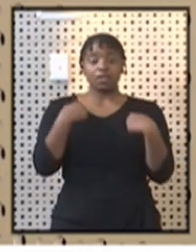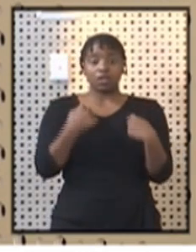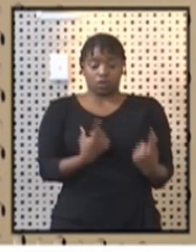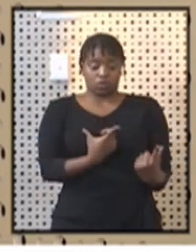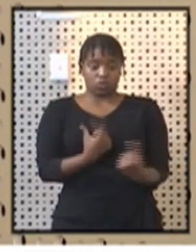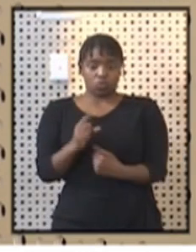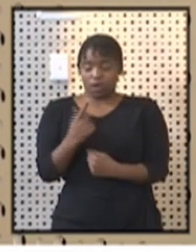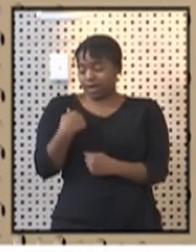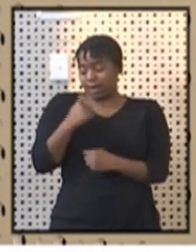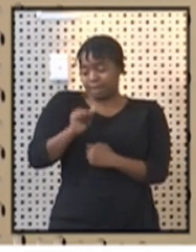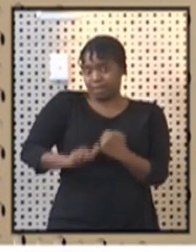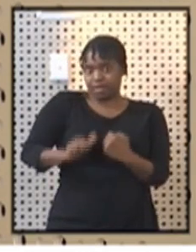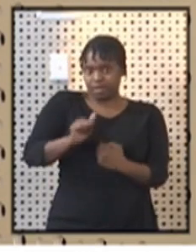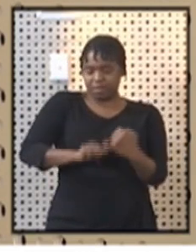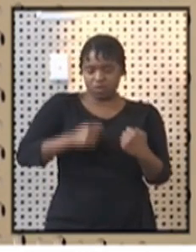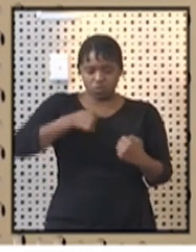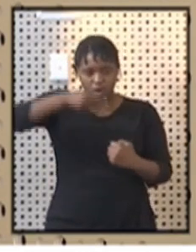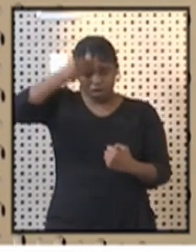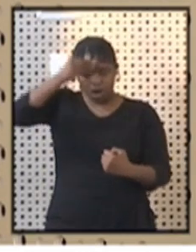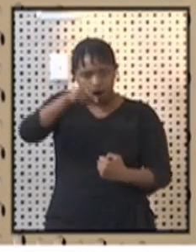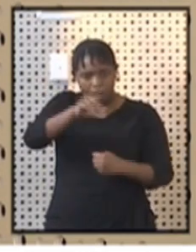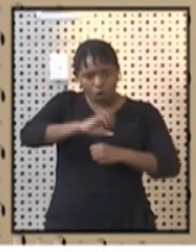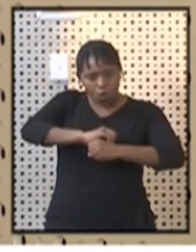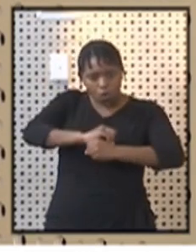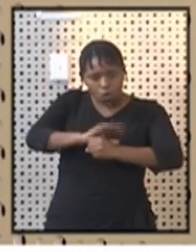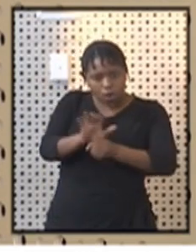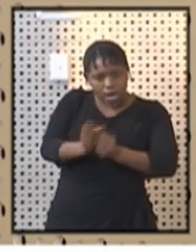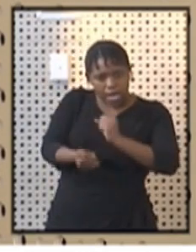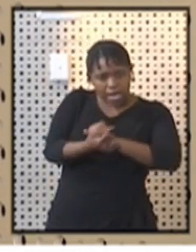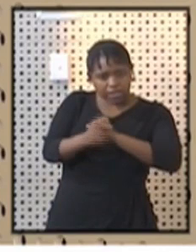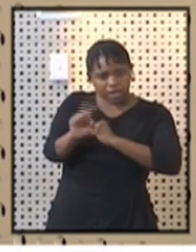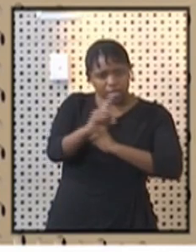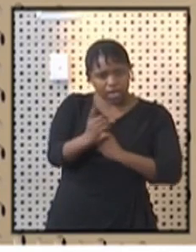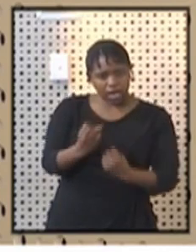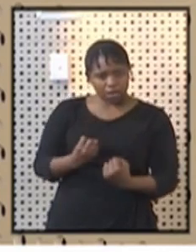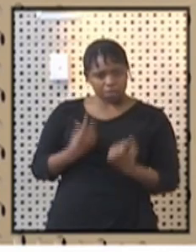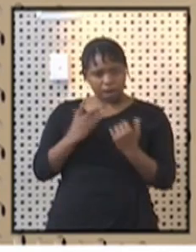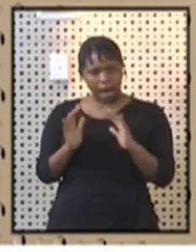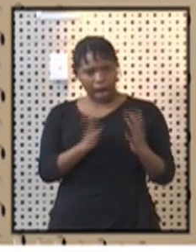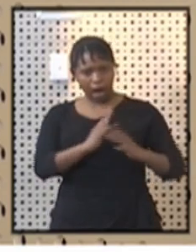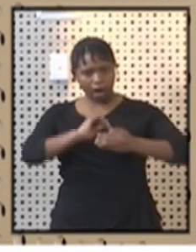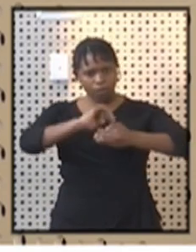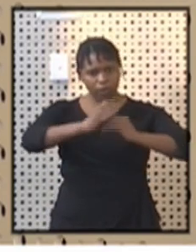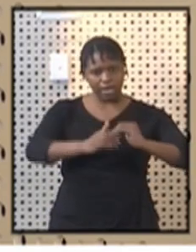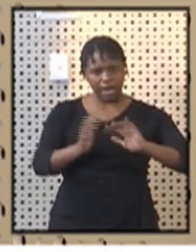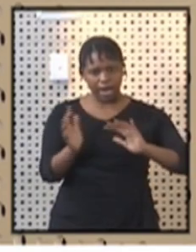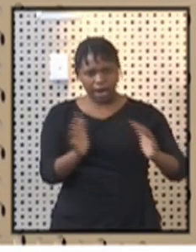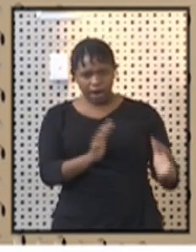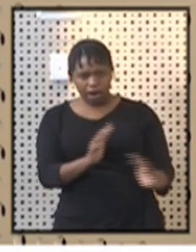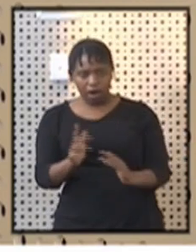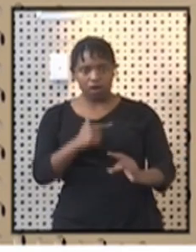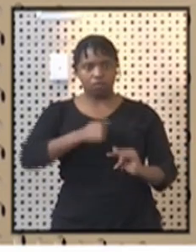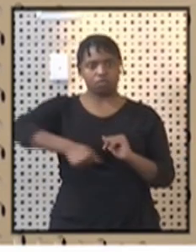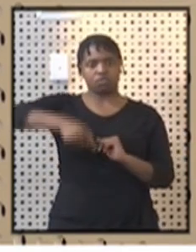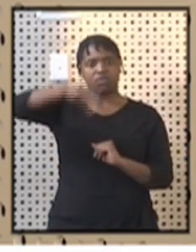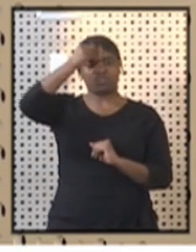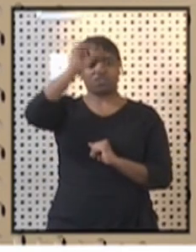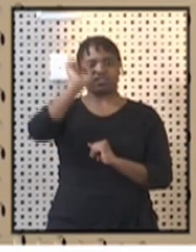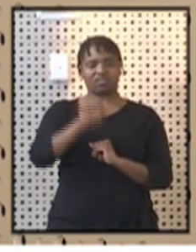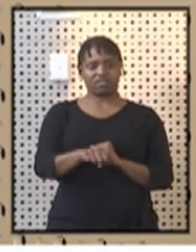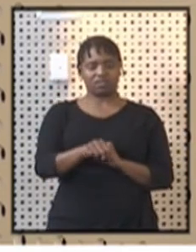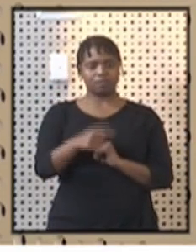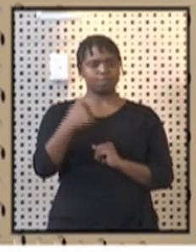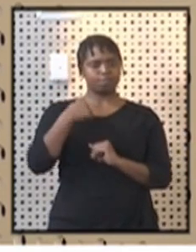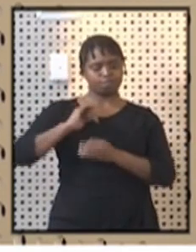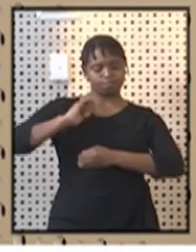the past months is to learn its trend. It's learn how it conducts itself and also learn how